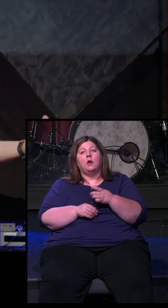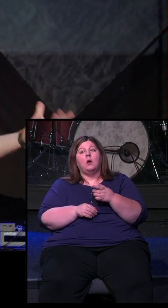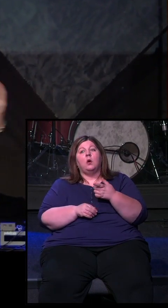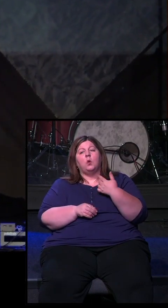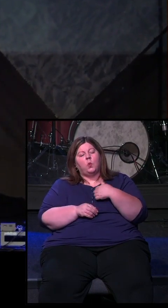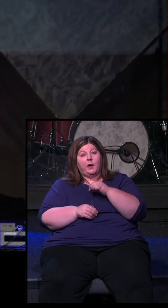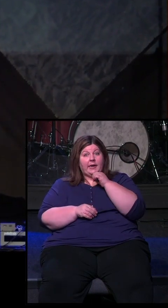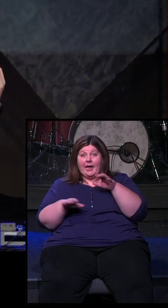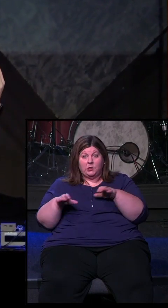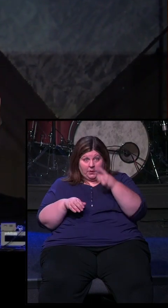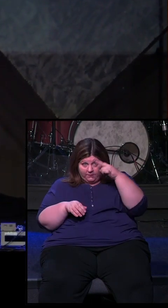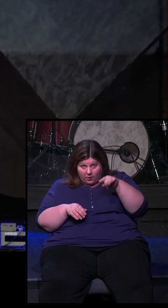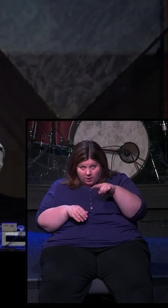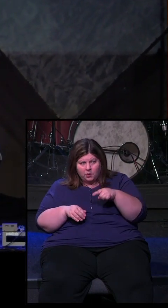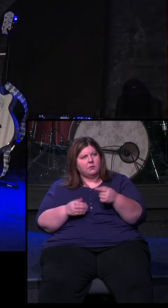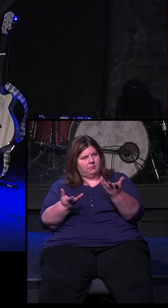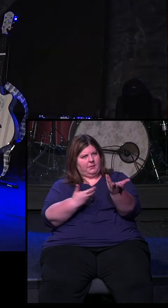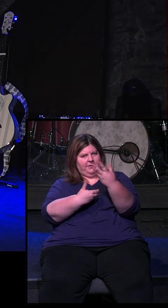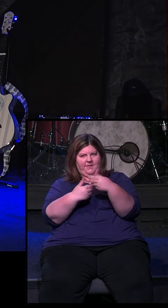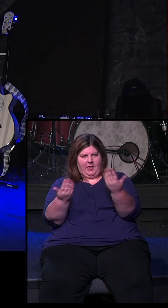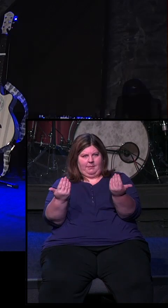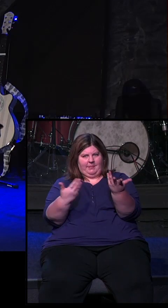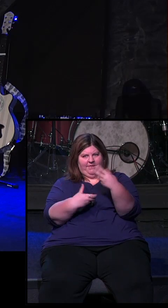going to invite you in to be a part of it.